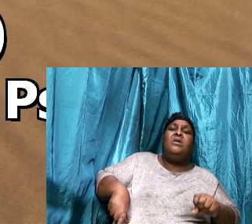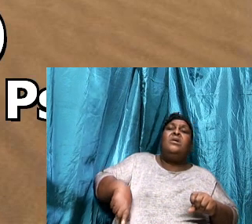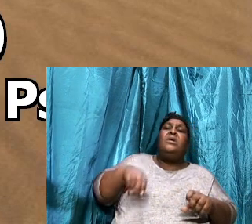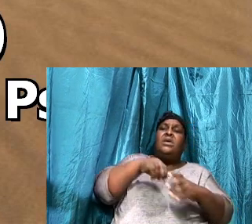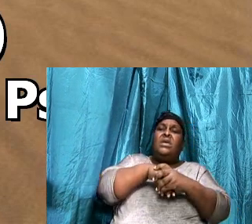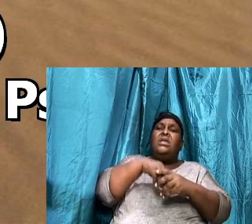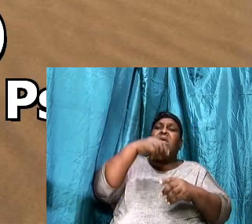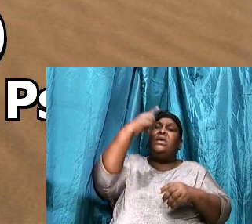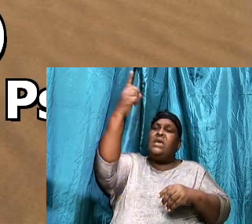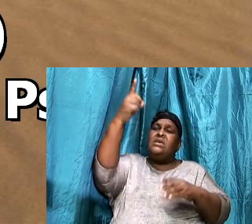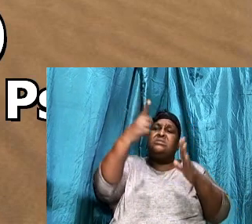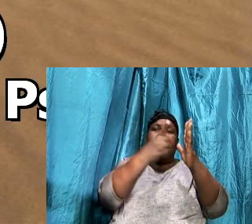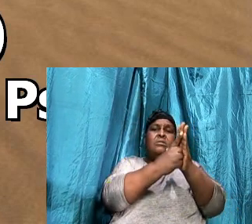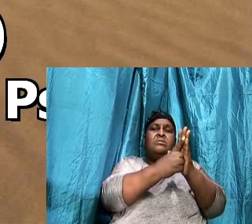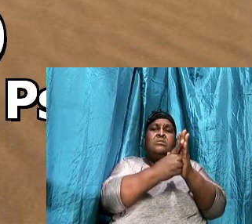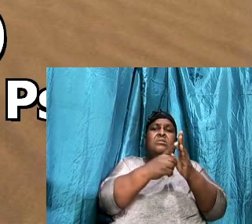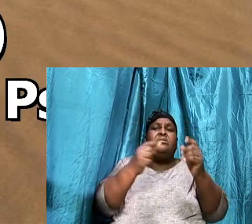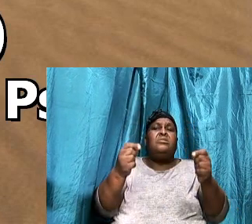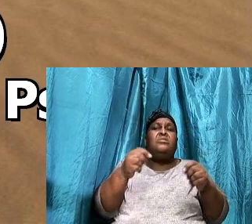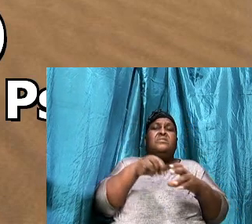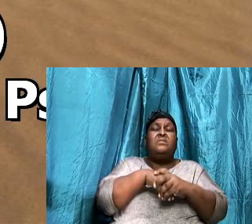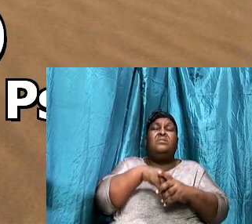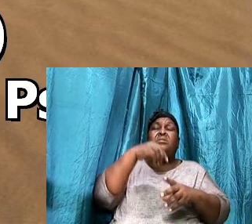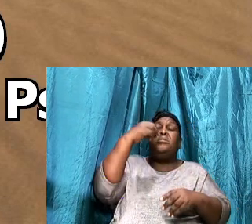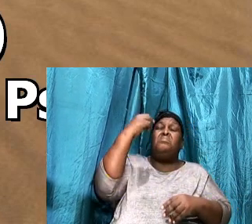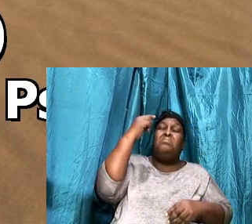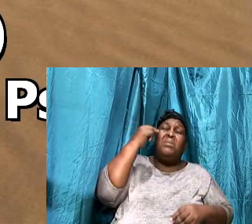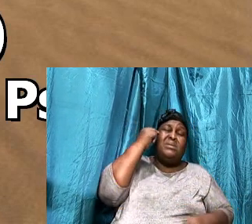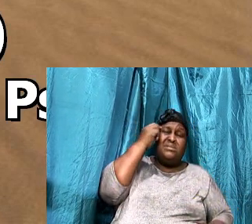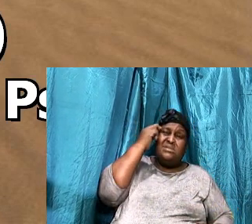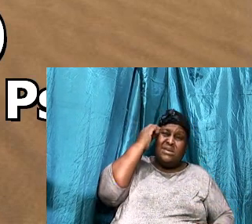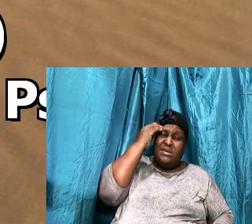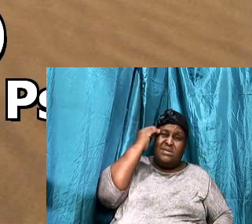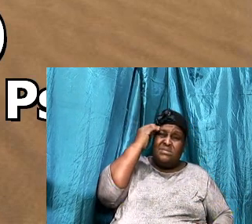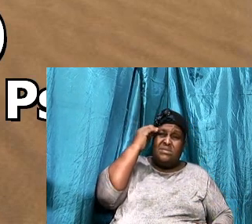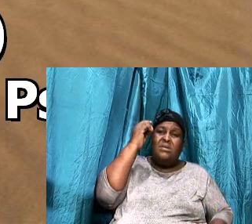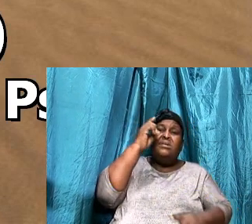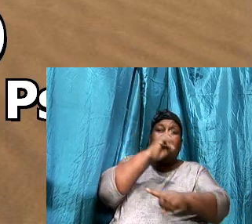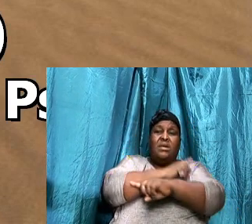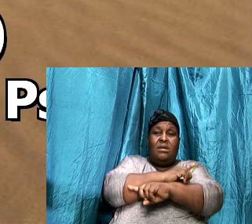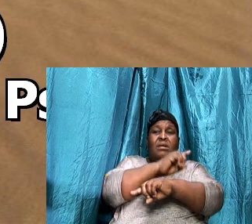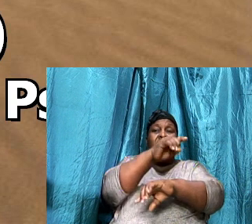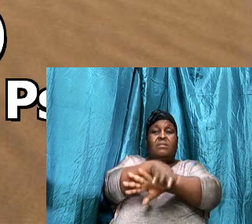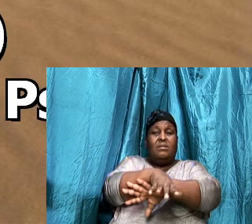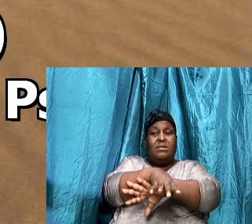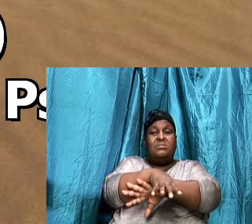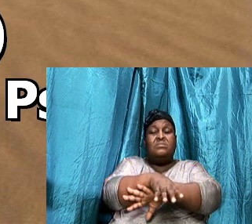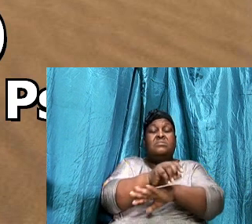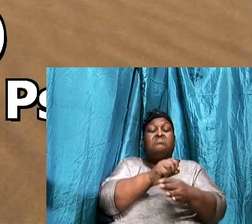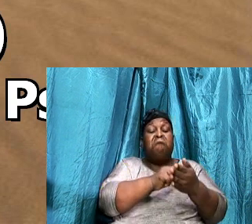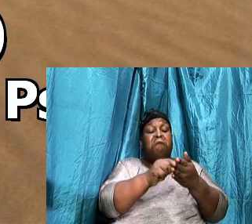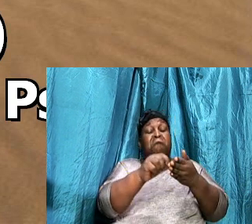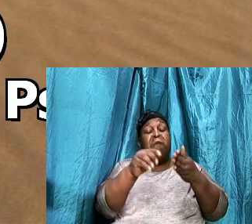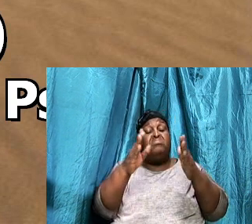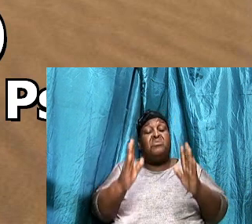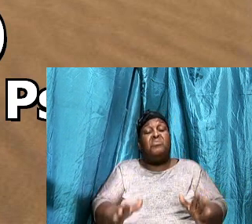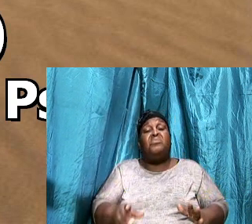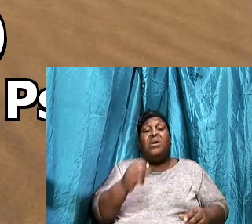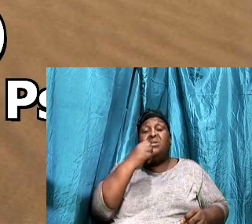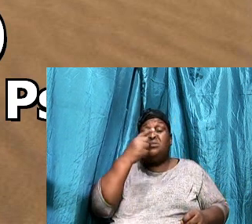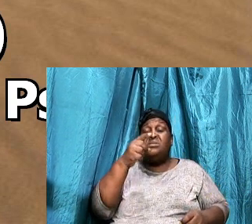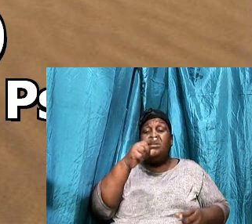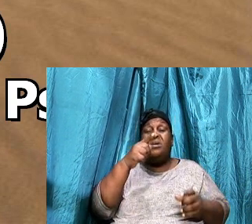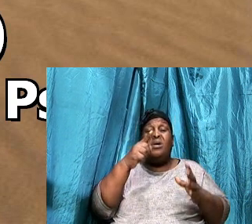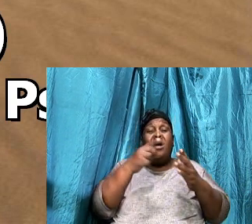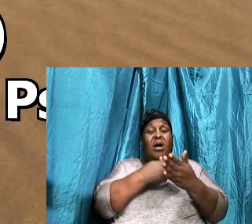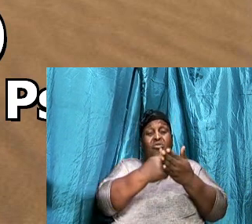his law, Do it, He meditate, Day and night, So, The writer, Is telling us, That a righteous man,